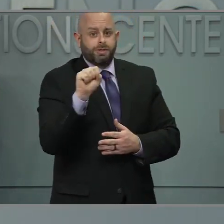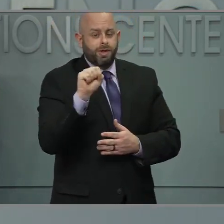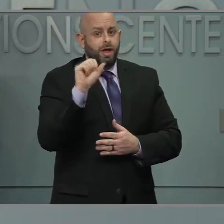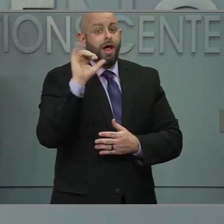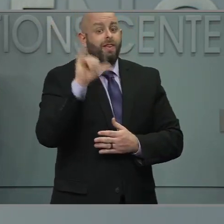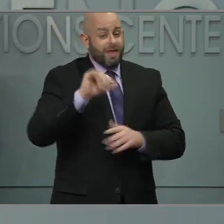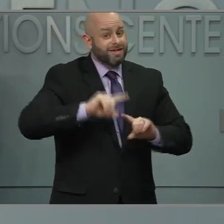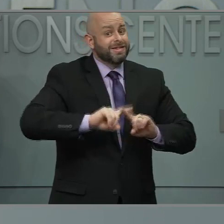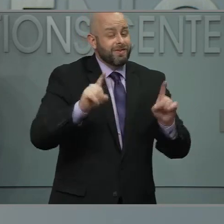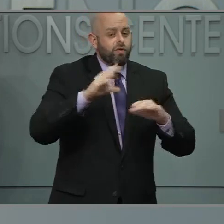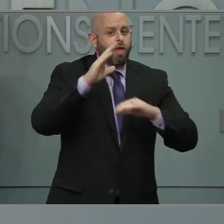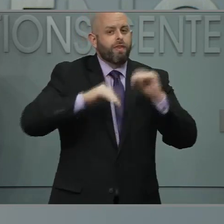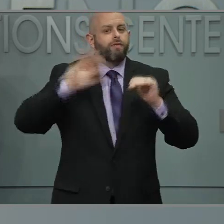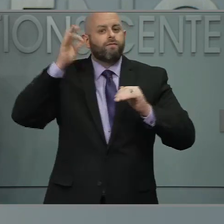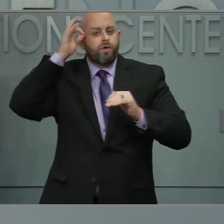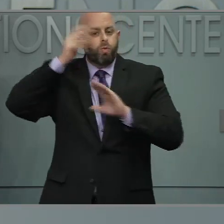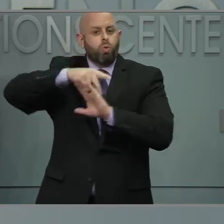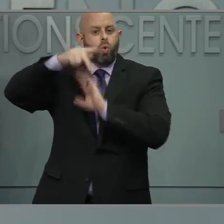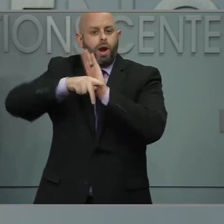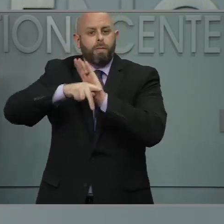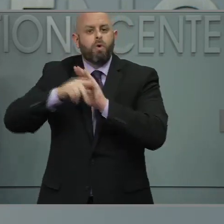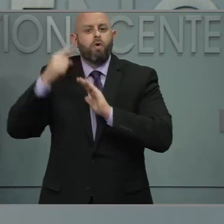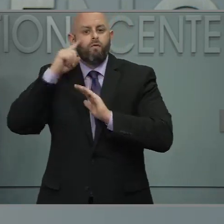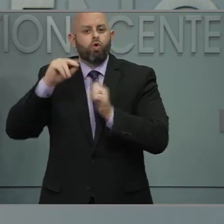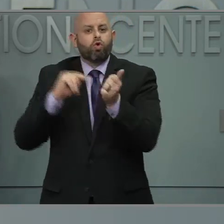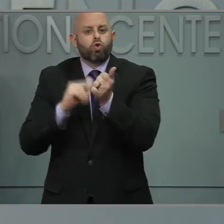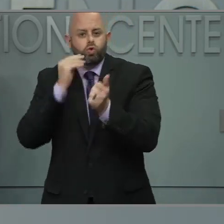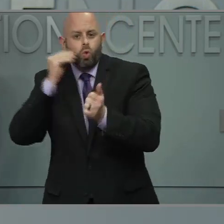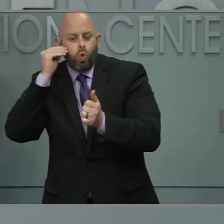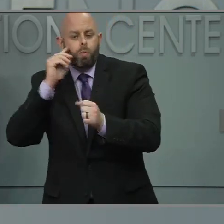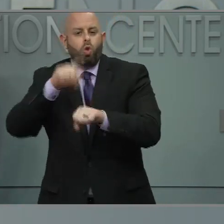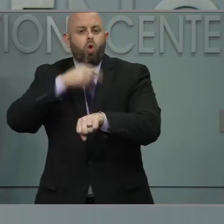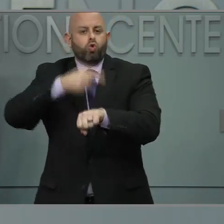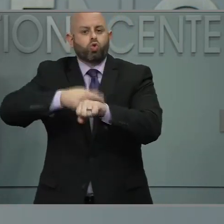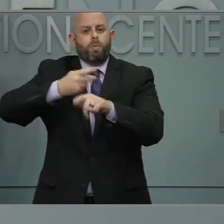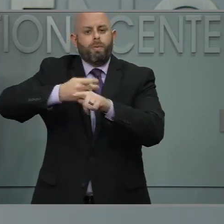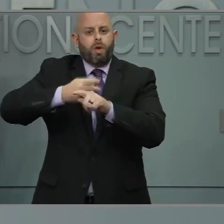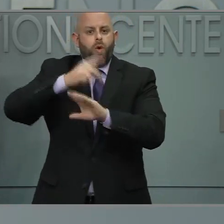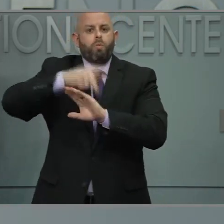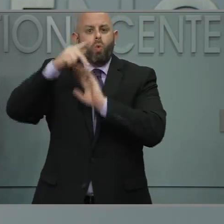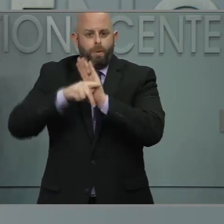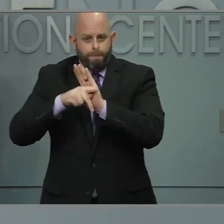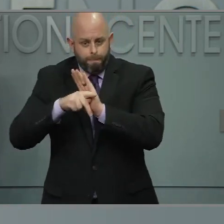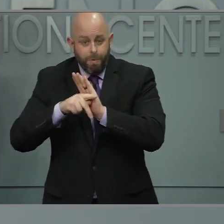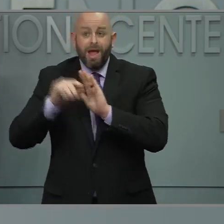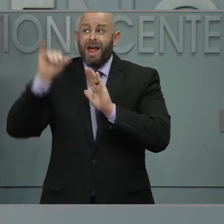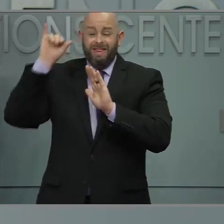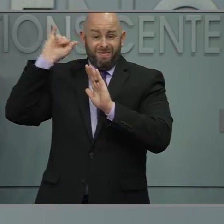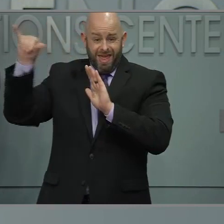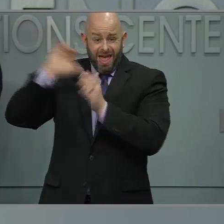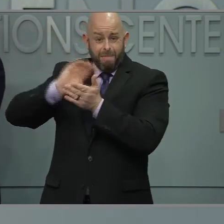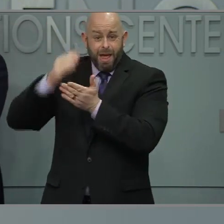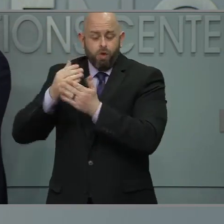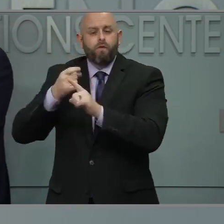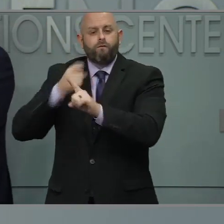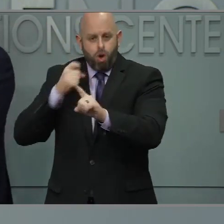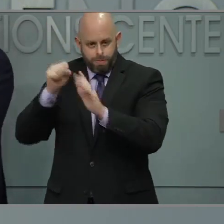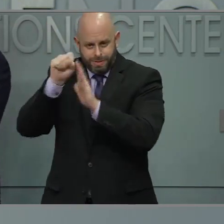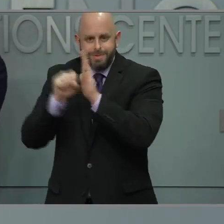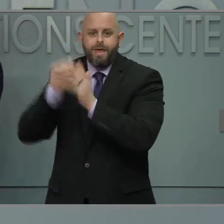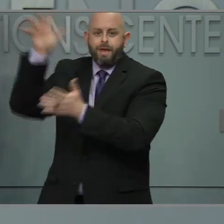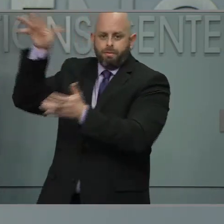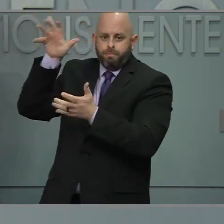care program, which also runs through Walgreens and CVS. That did come from our state allocation. So slightly different